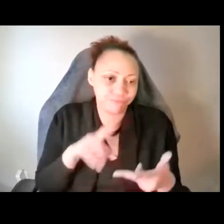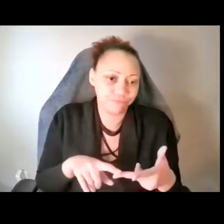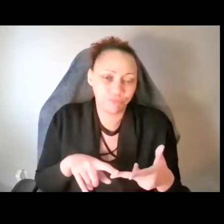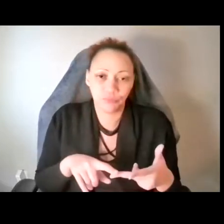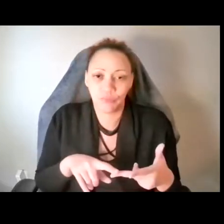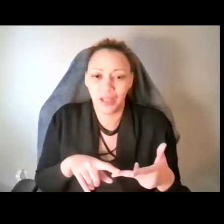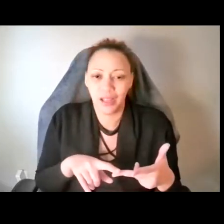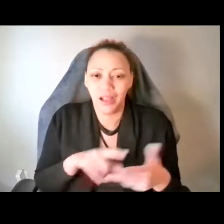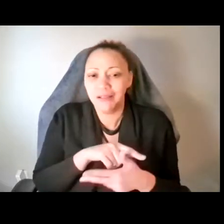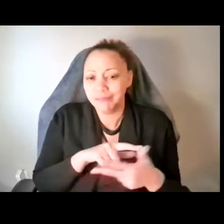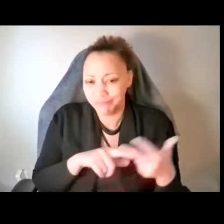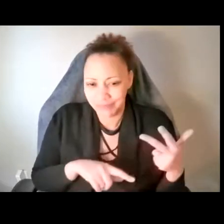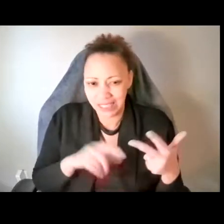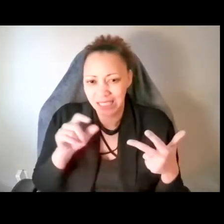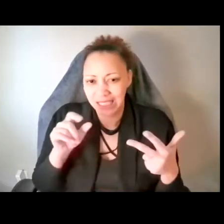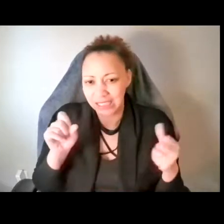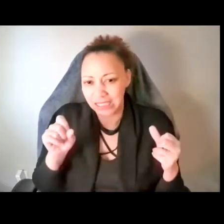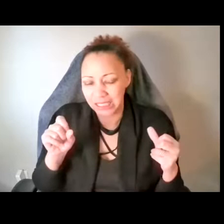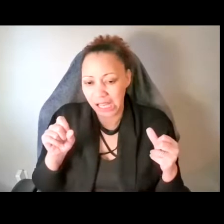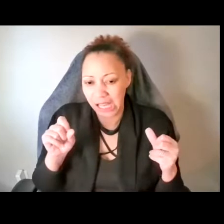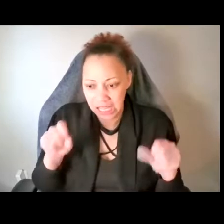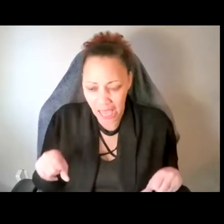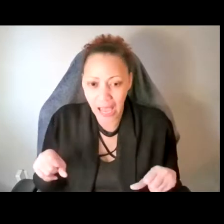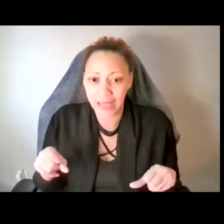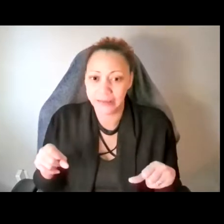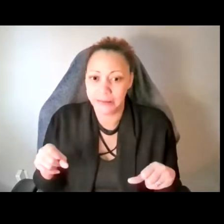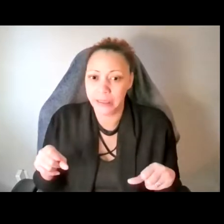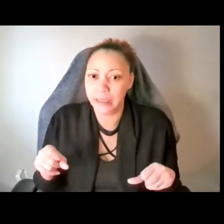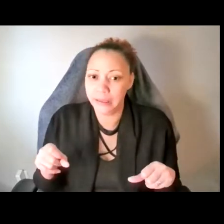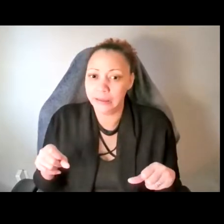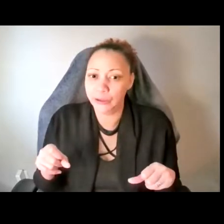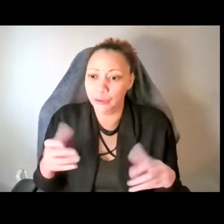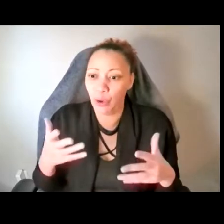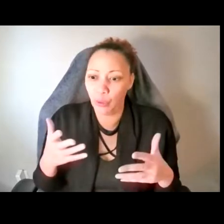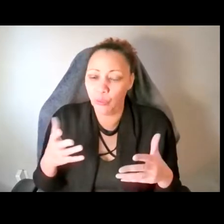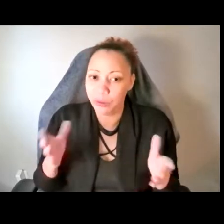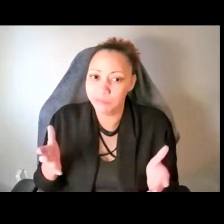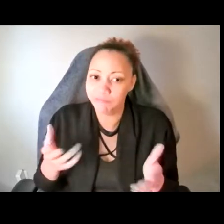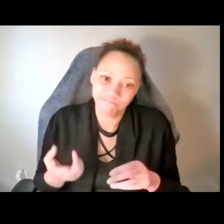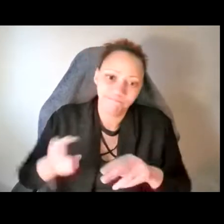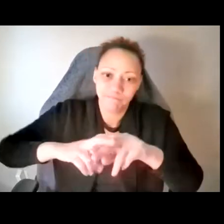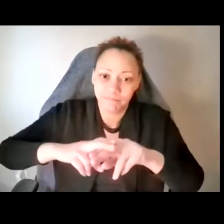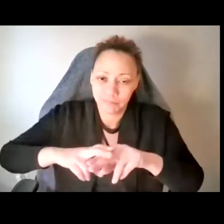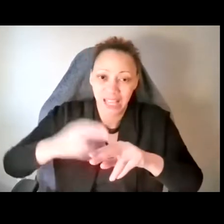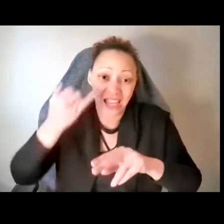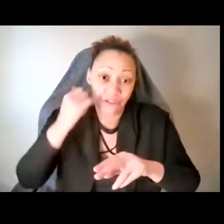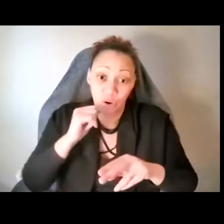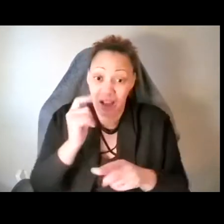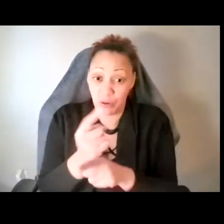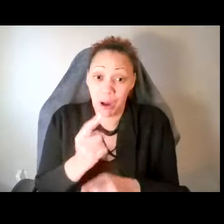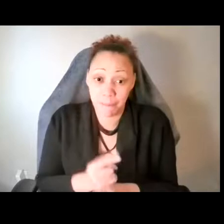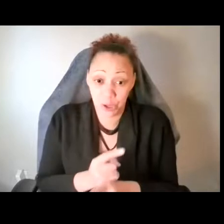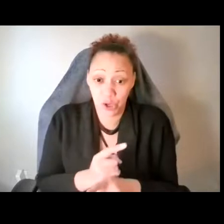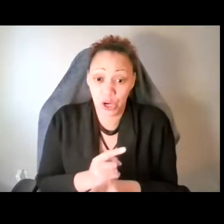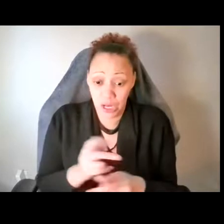that those could just be enhanced by psychedelics, especially if you don't have the proper set and setting and container to integrate